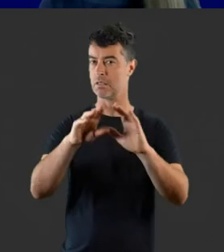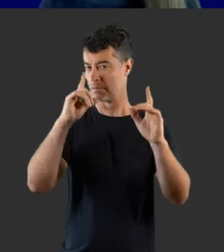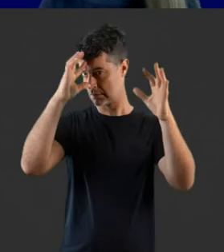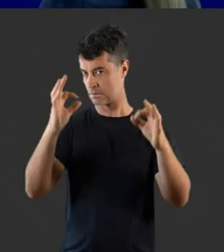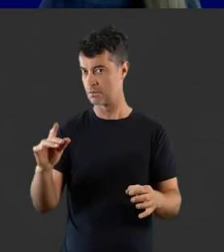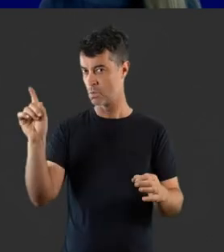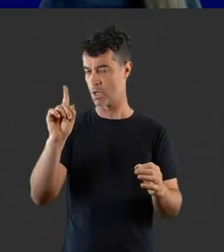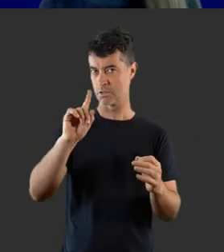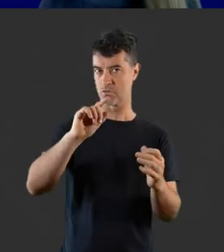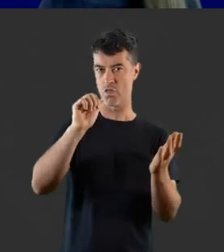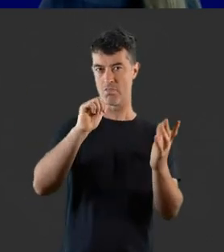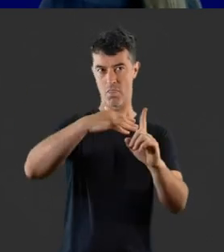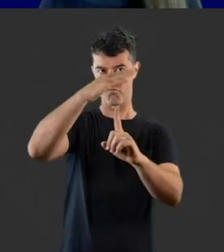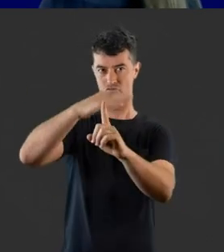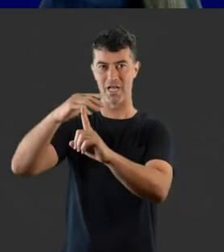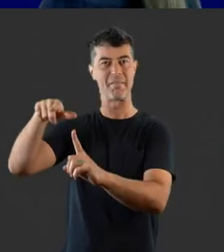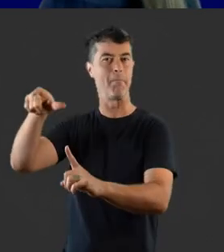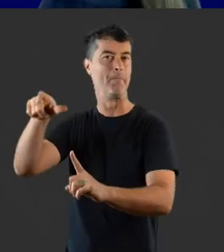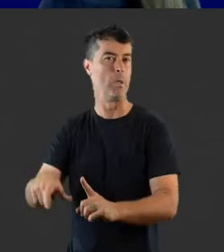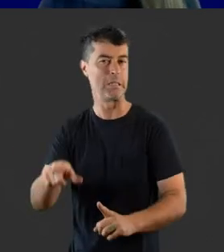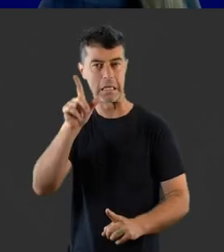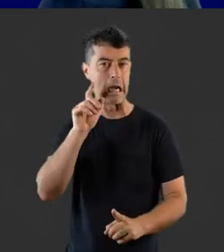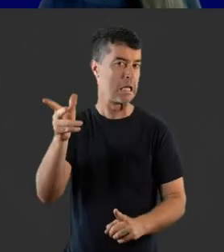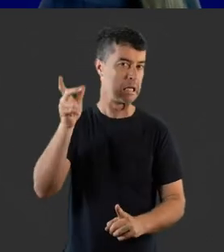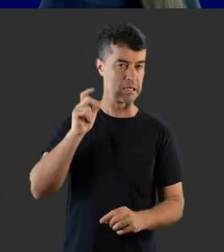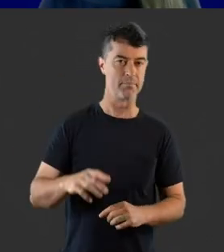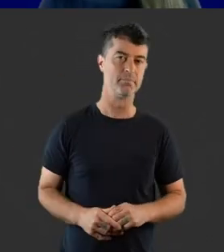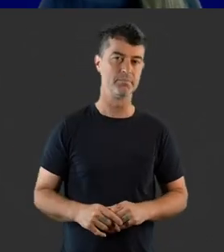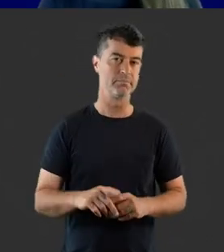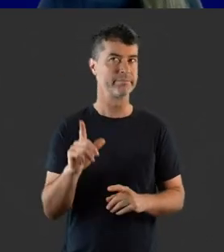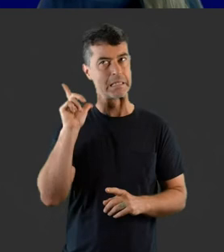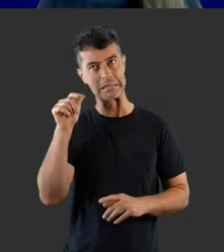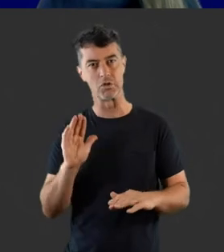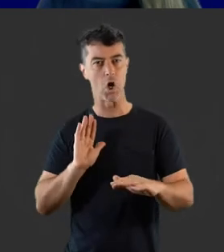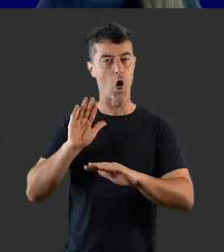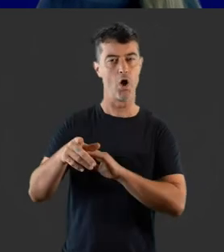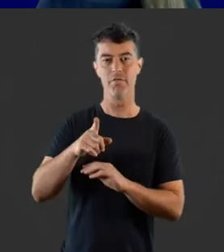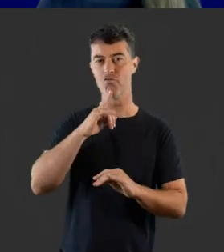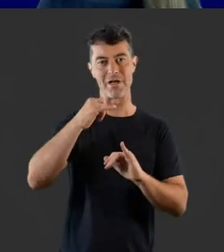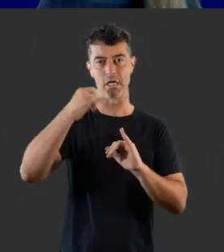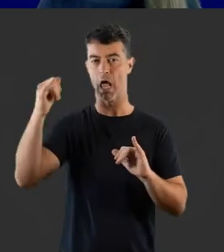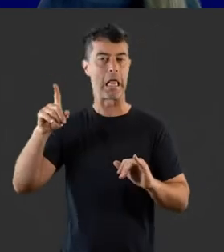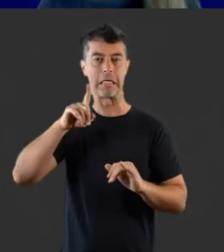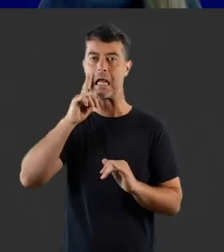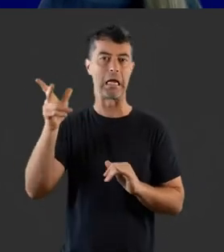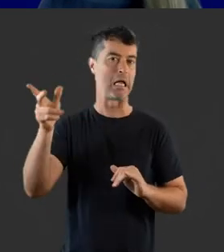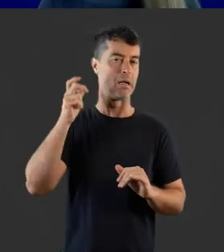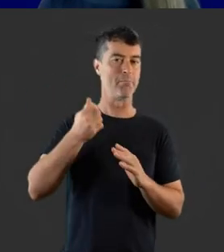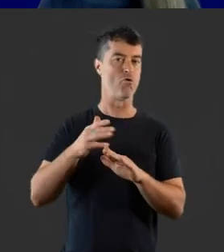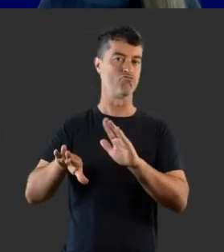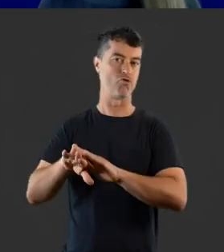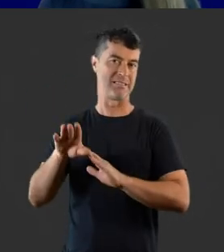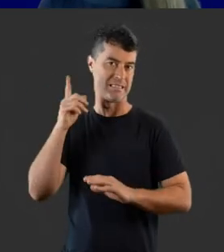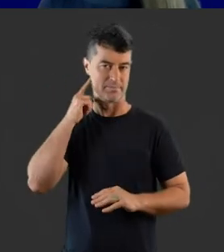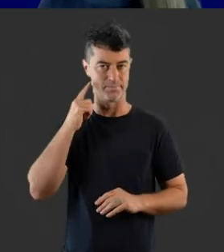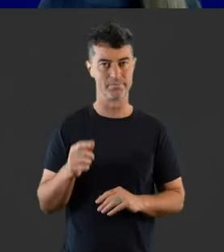to help you determine what is within the range of this person's hearing. Sounds above the red line cannot be heard